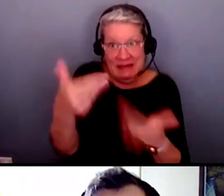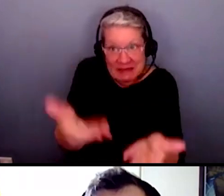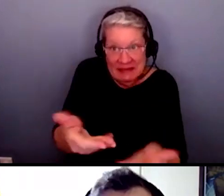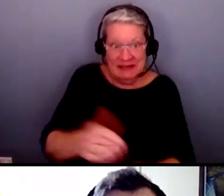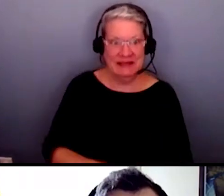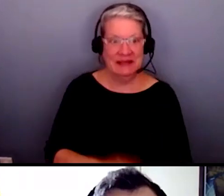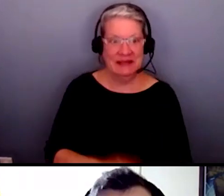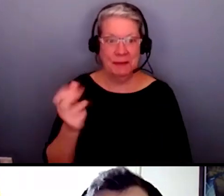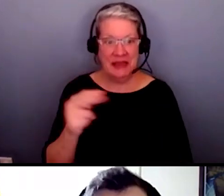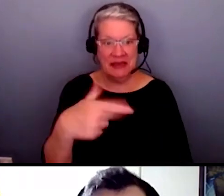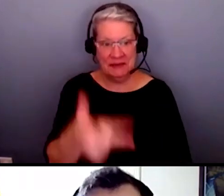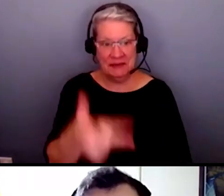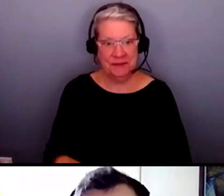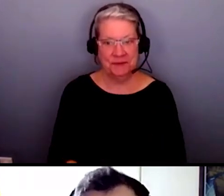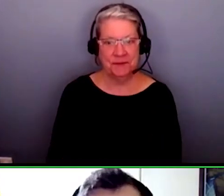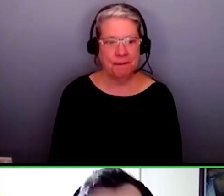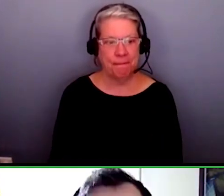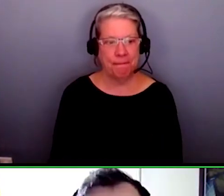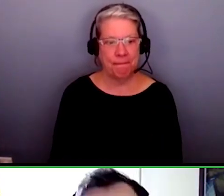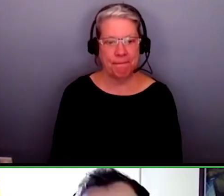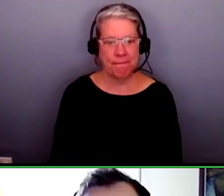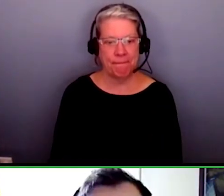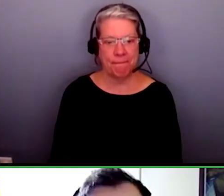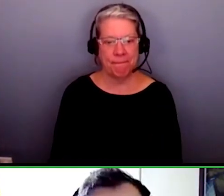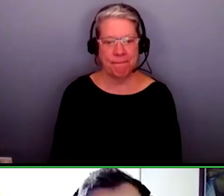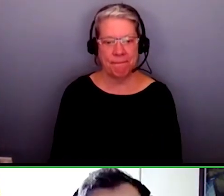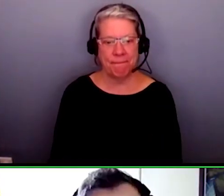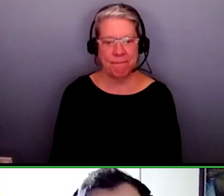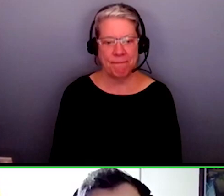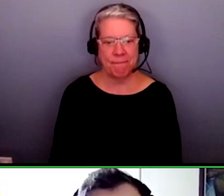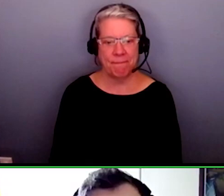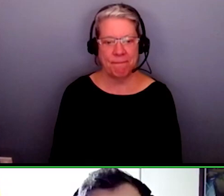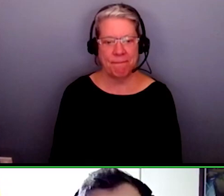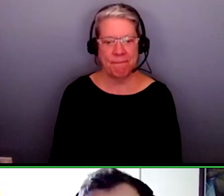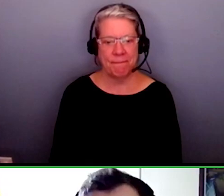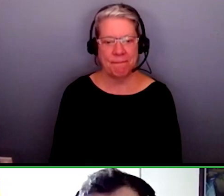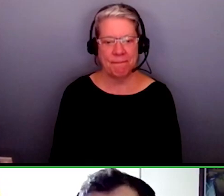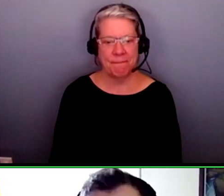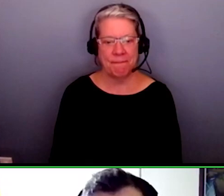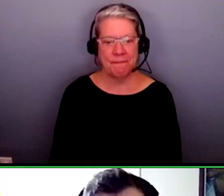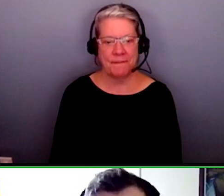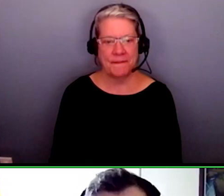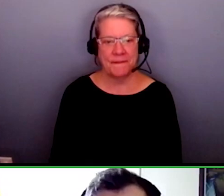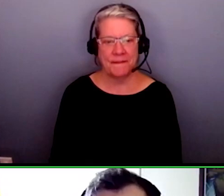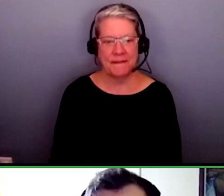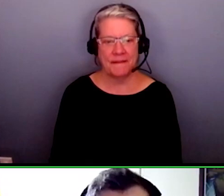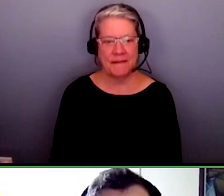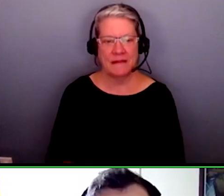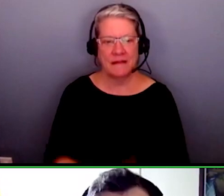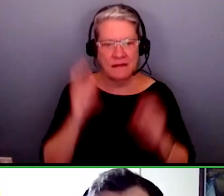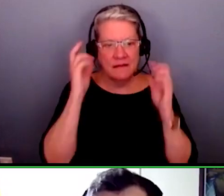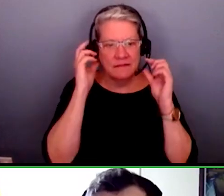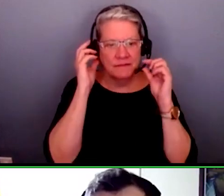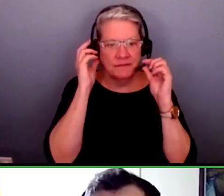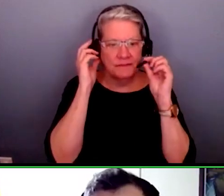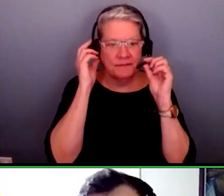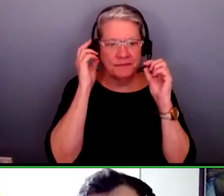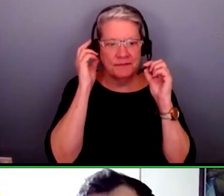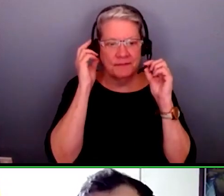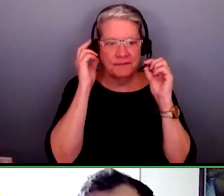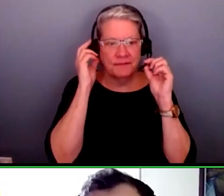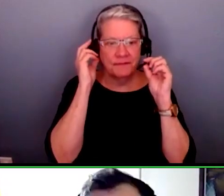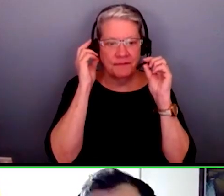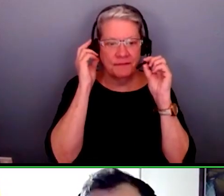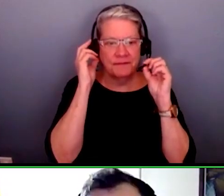ben's thoughts oh this is ben i some of the most rewarding professional experiences i've had